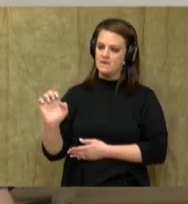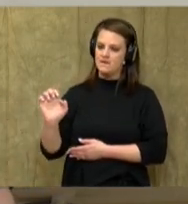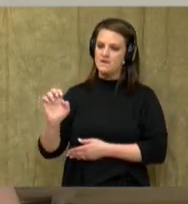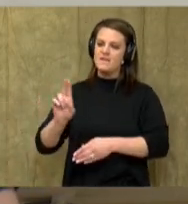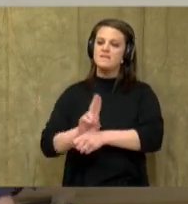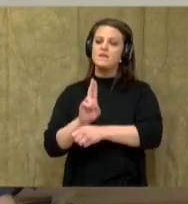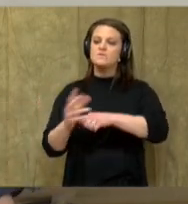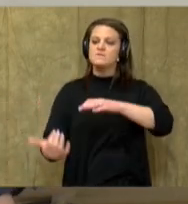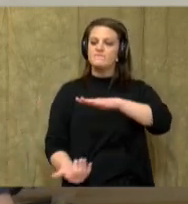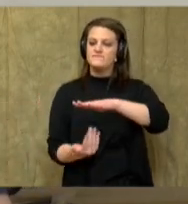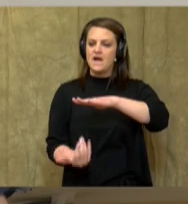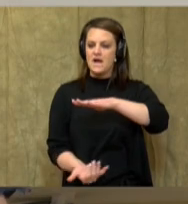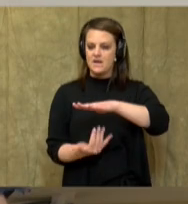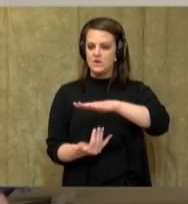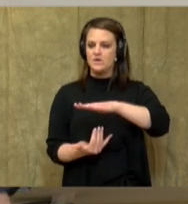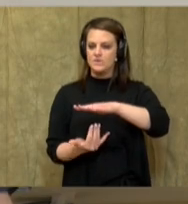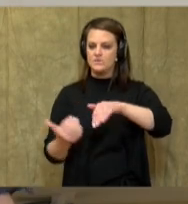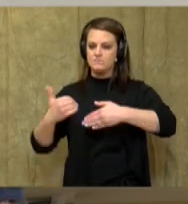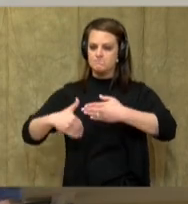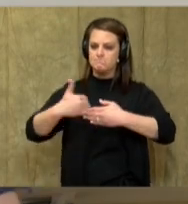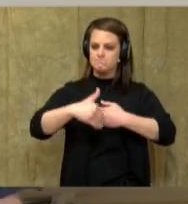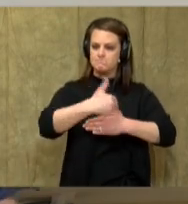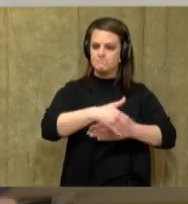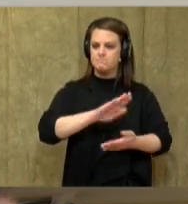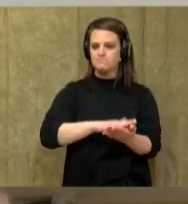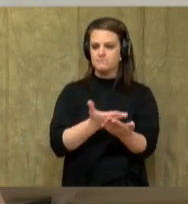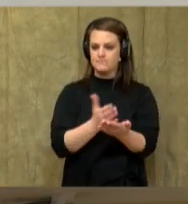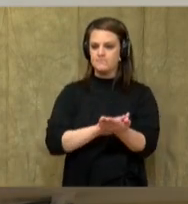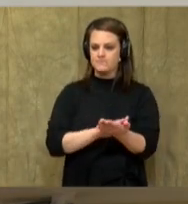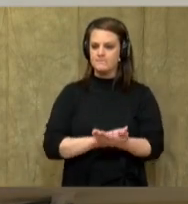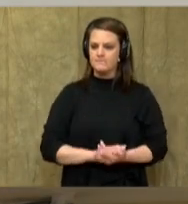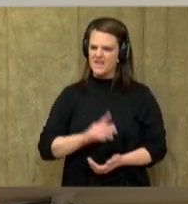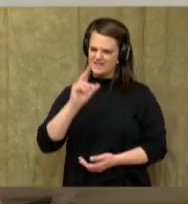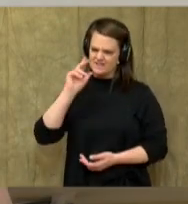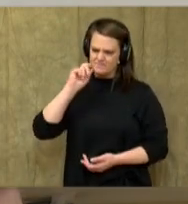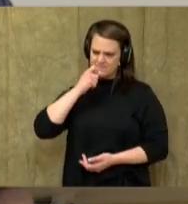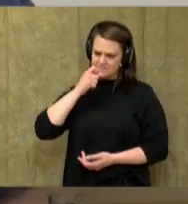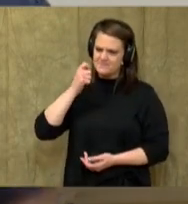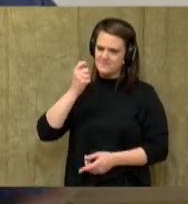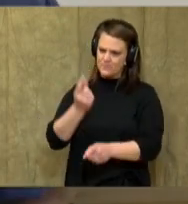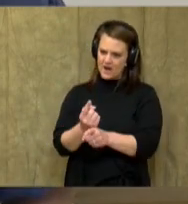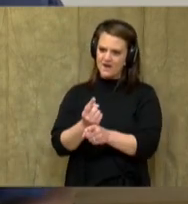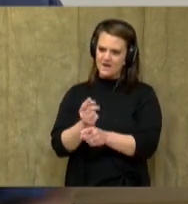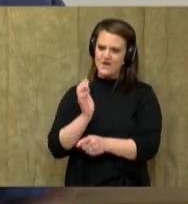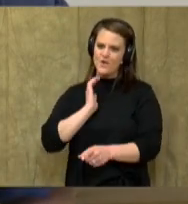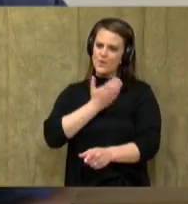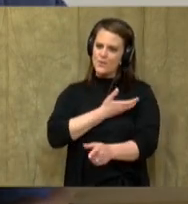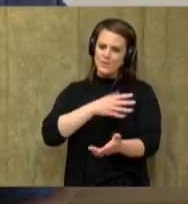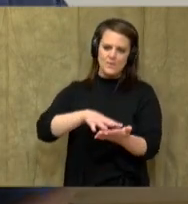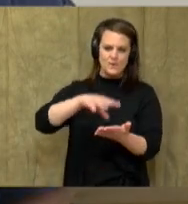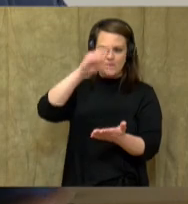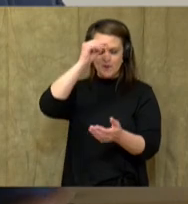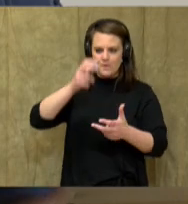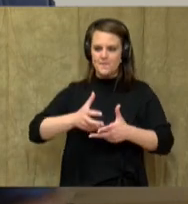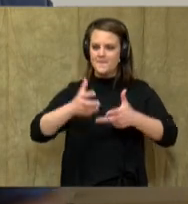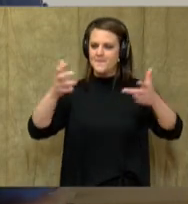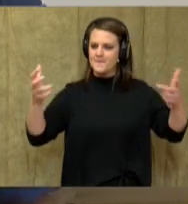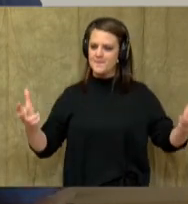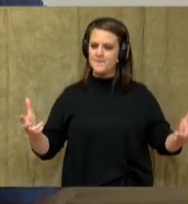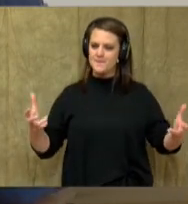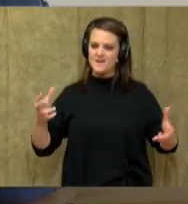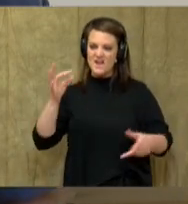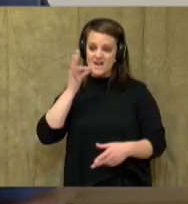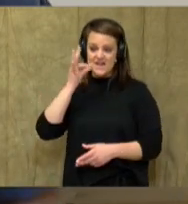bread and to bake in. So that is pretty neat, isn't it? Wow. We're learning a lot about how